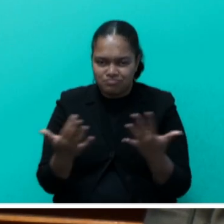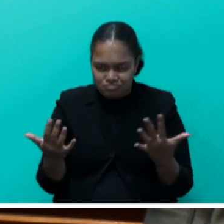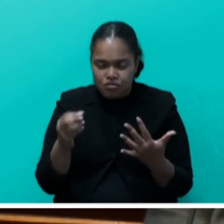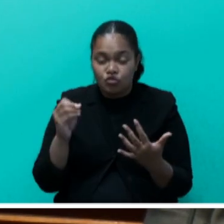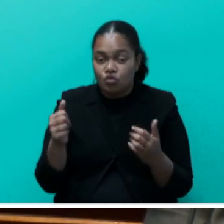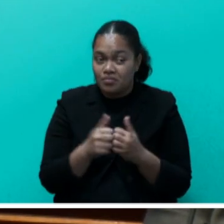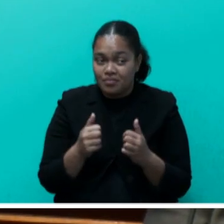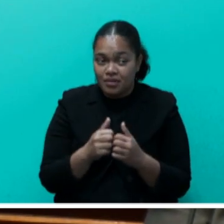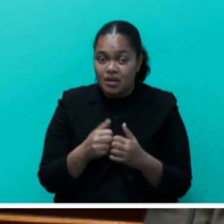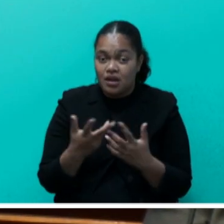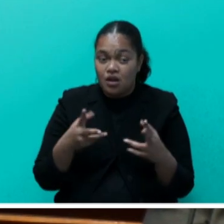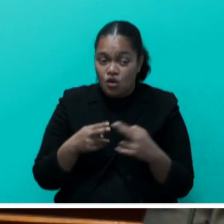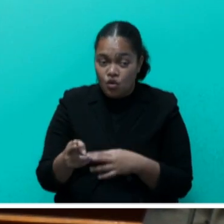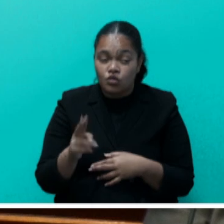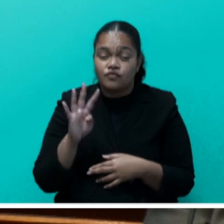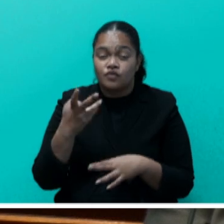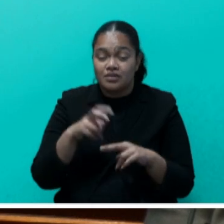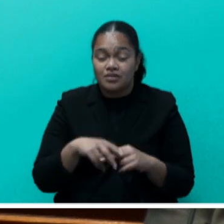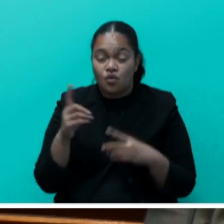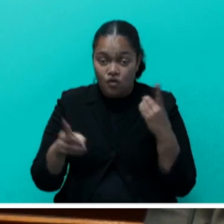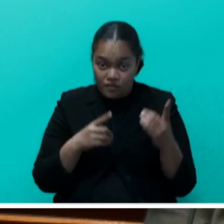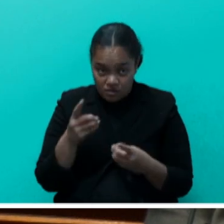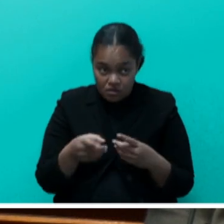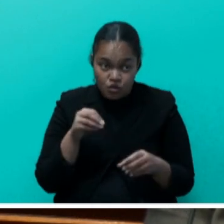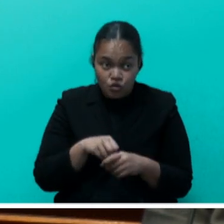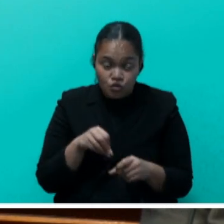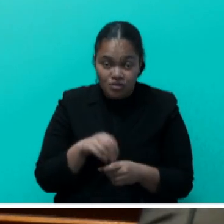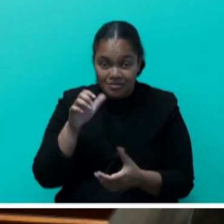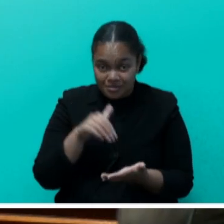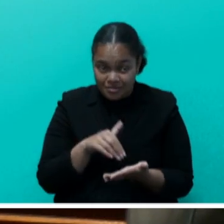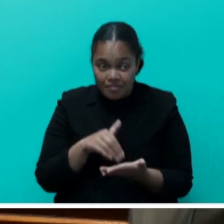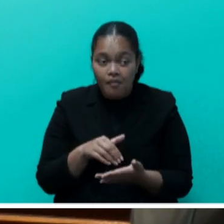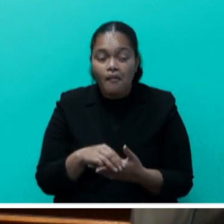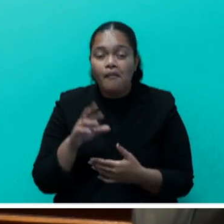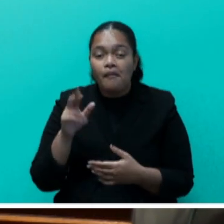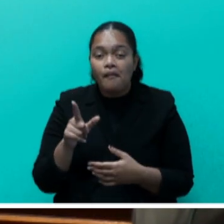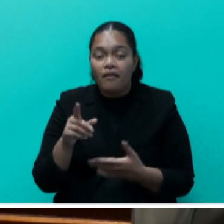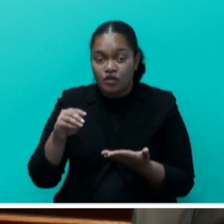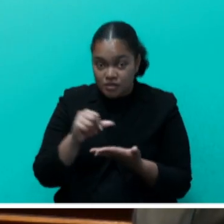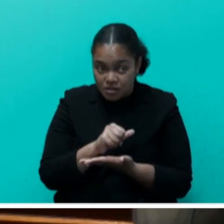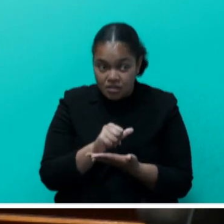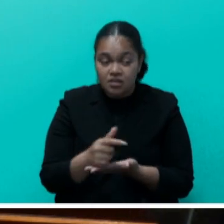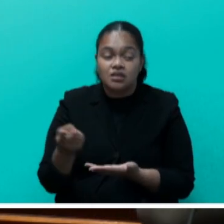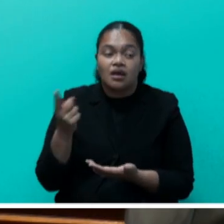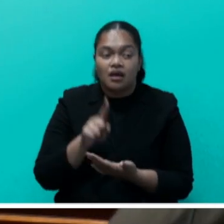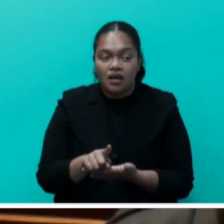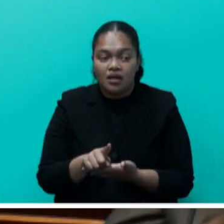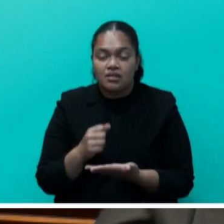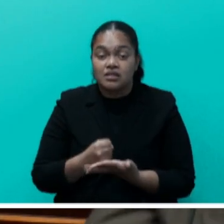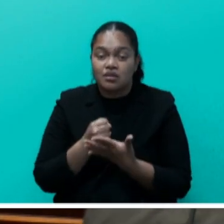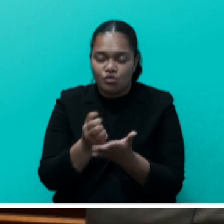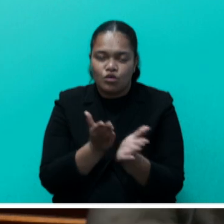were launched at the fourth SEEDS conference, including a center of excellence for SEEDS and a debt sustainability support